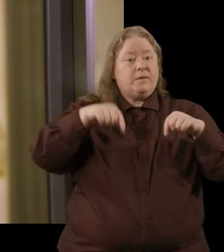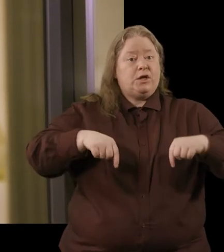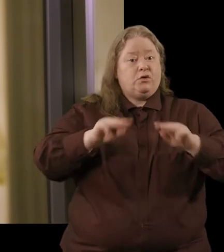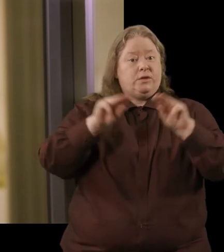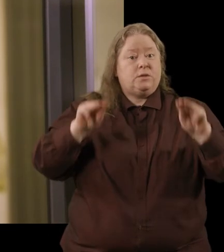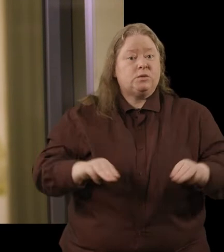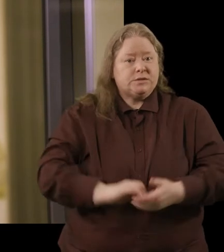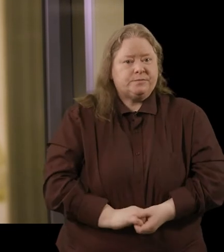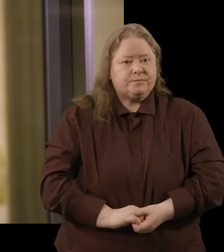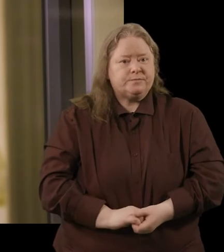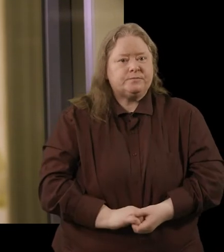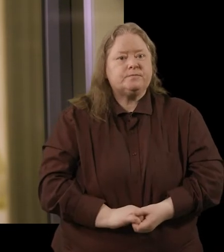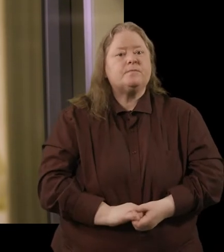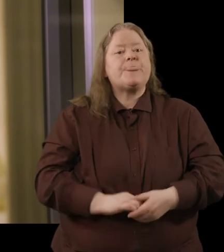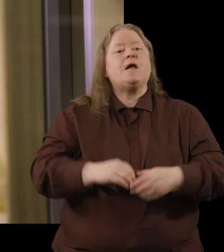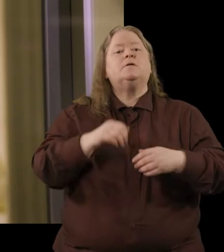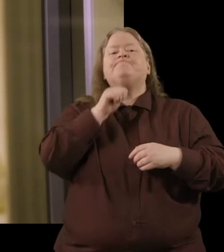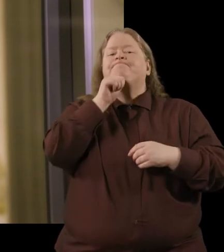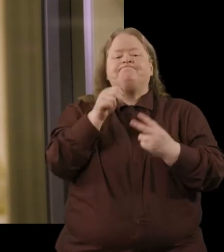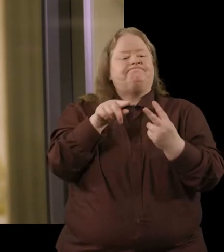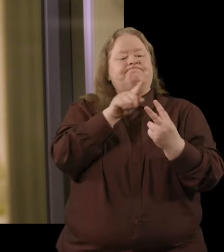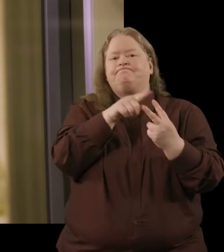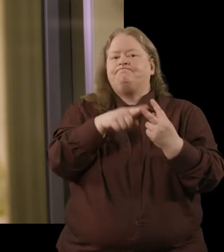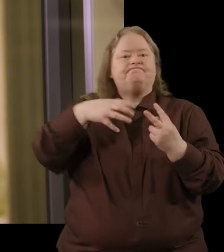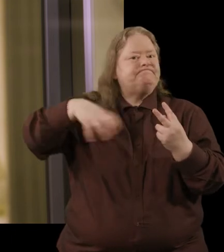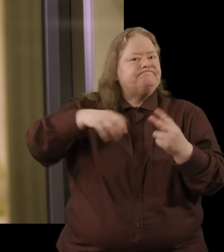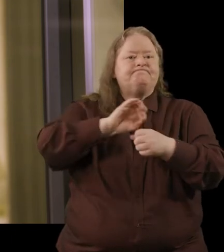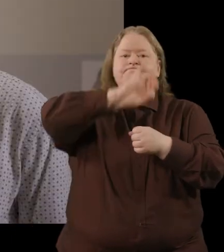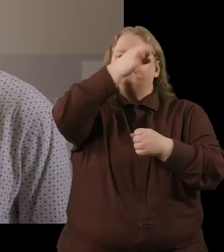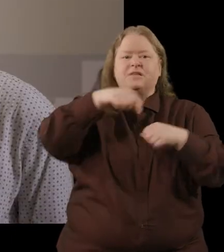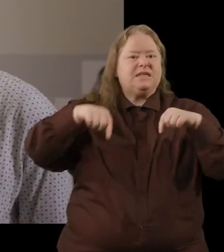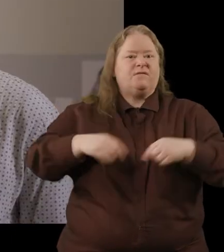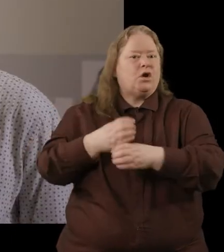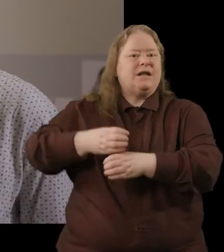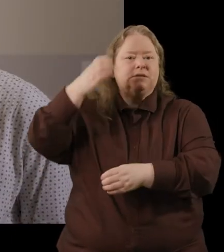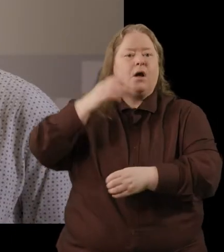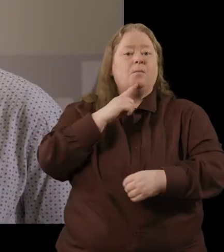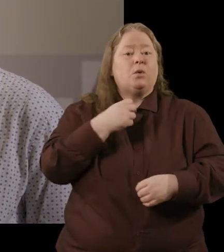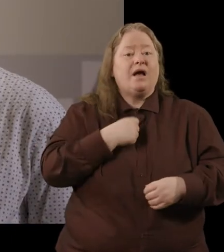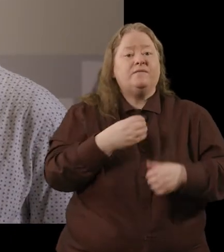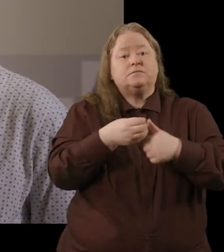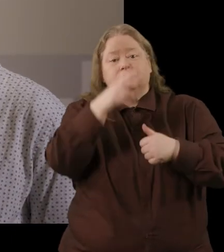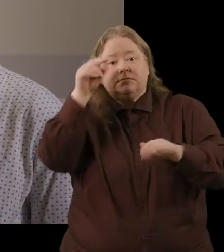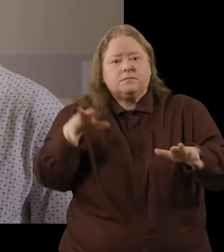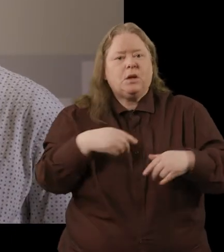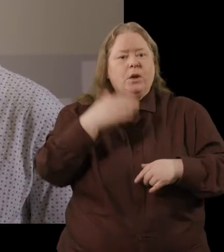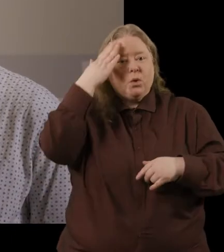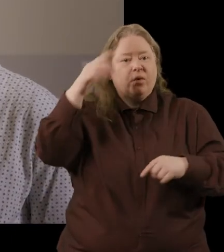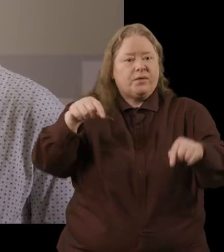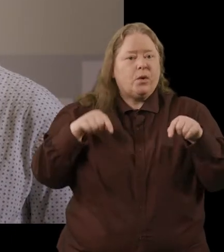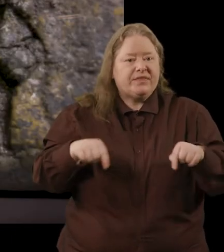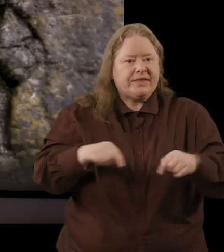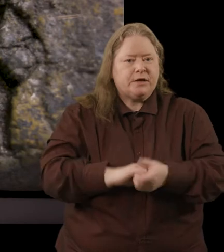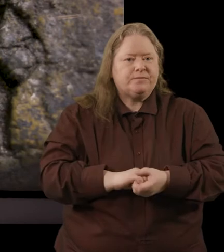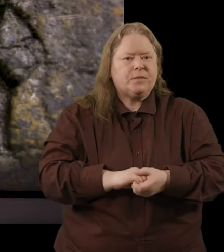museum. Neither of these objects survive for Glendalough. But we have references to them and we know that they were